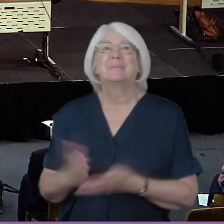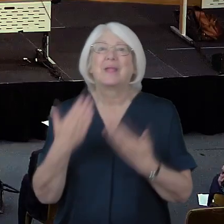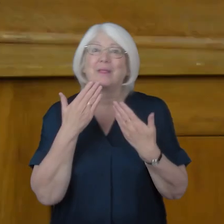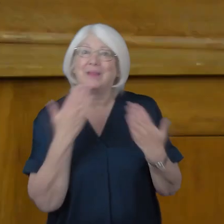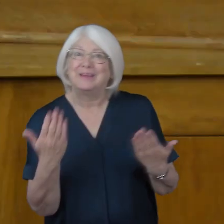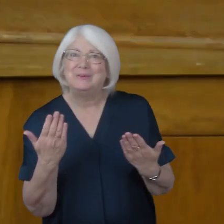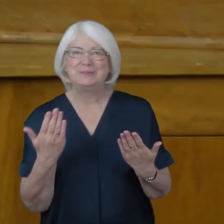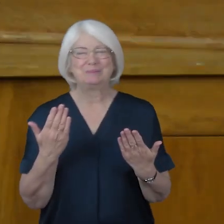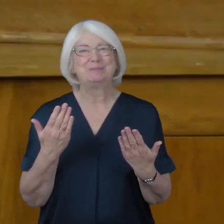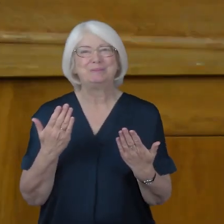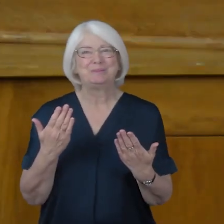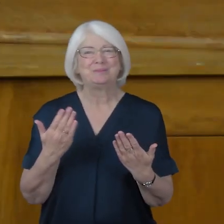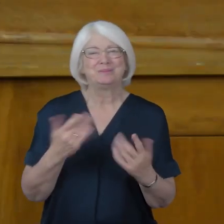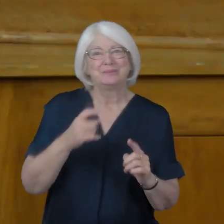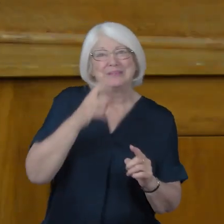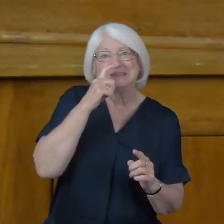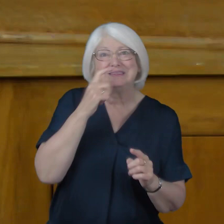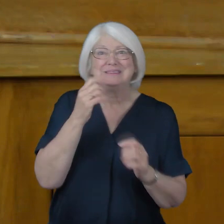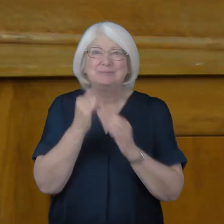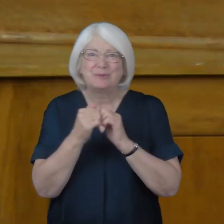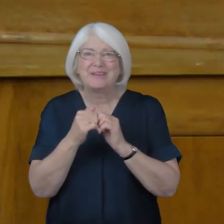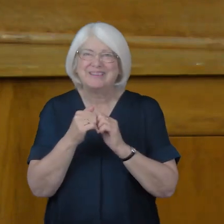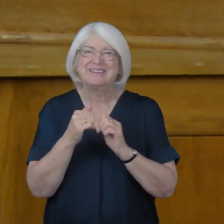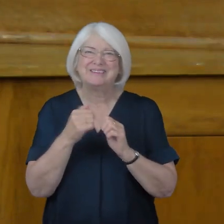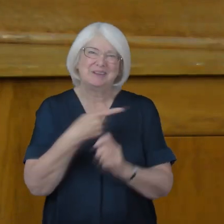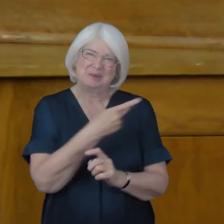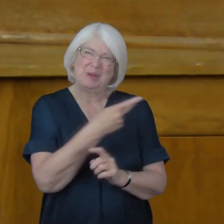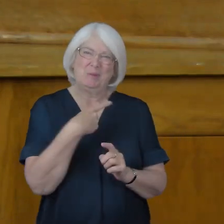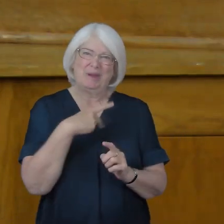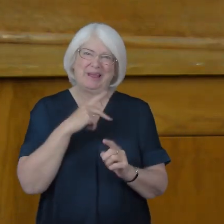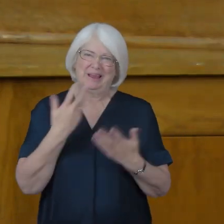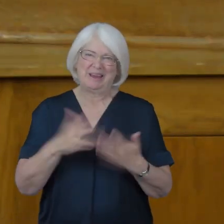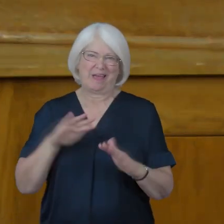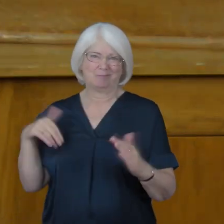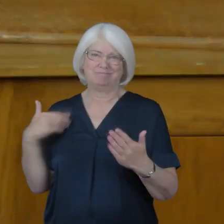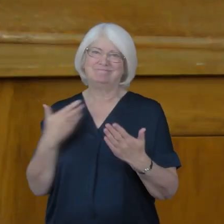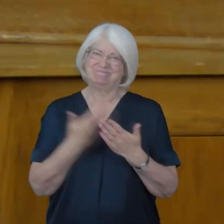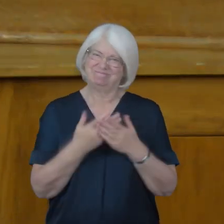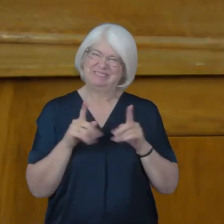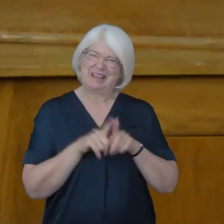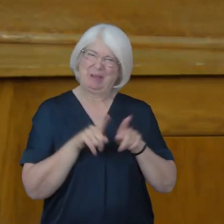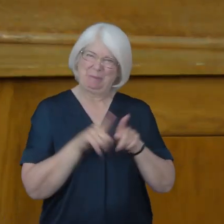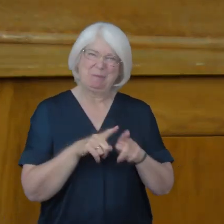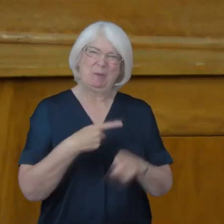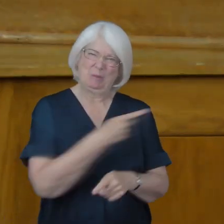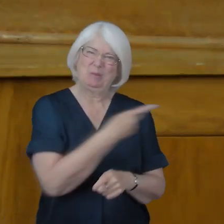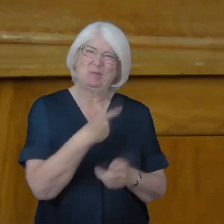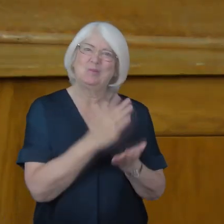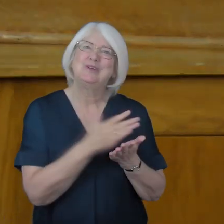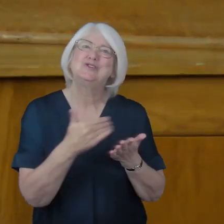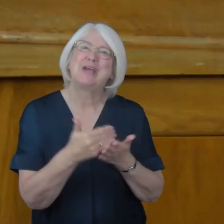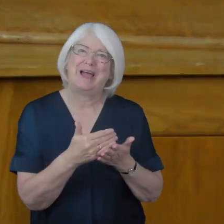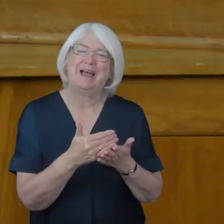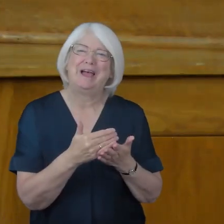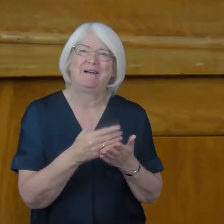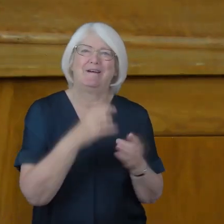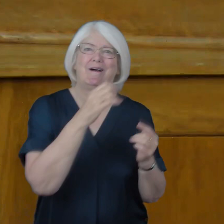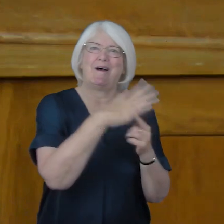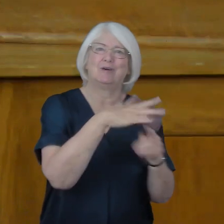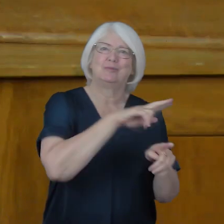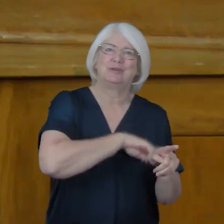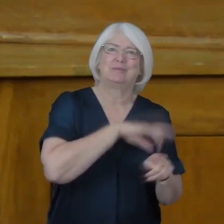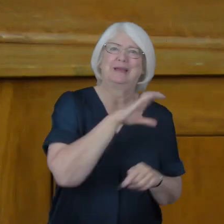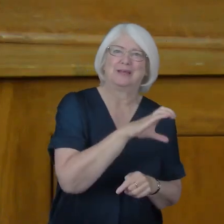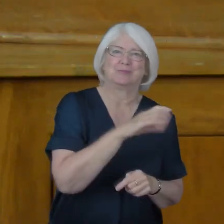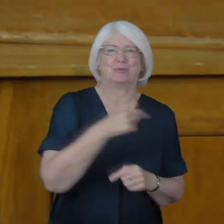Thank you, and dear sisters and brothers, as has become our tradition, the Archbishop and Canterbury and I are sharing this